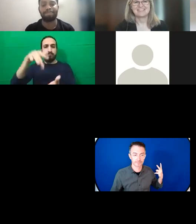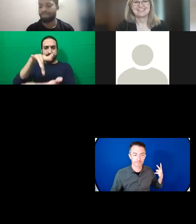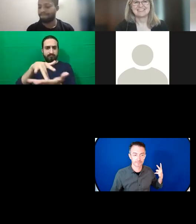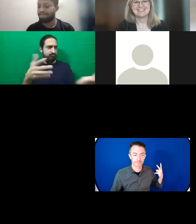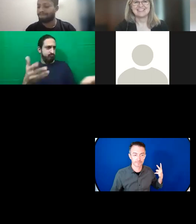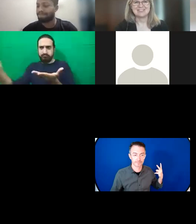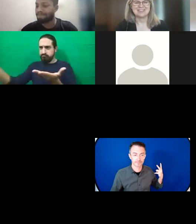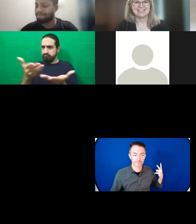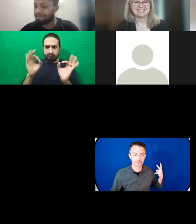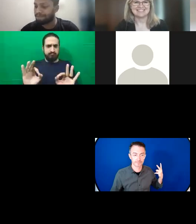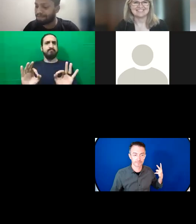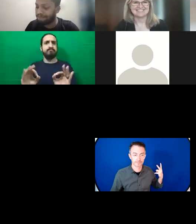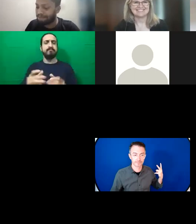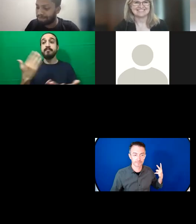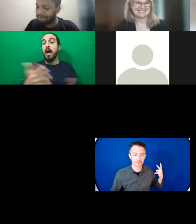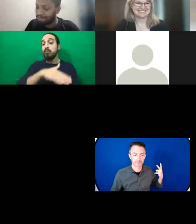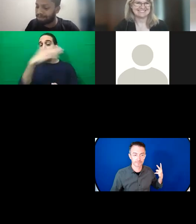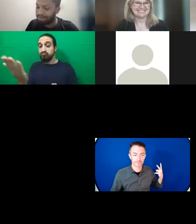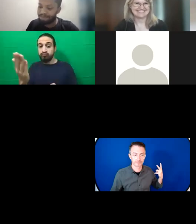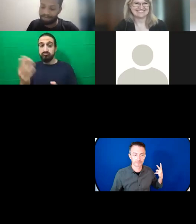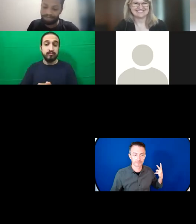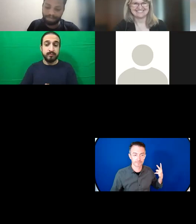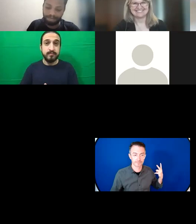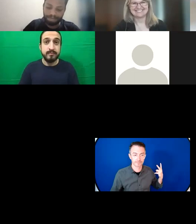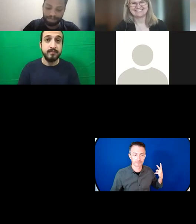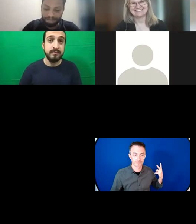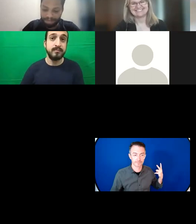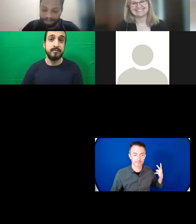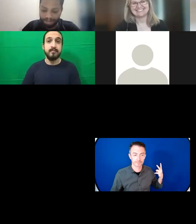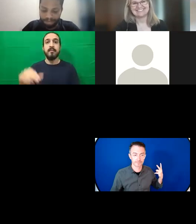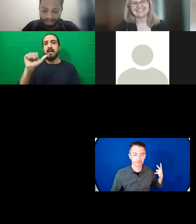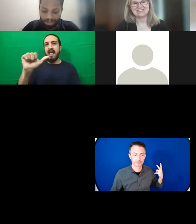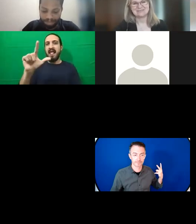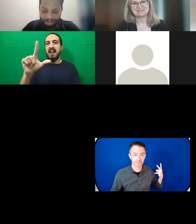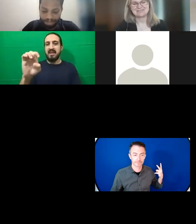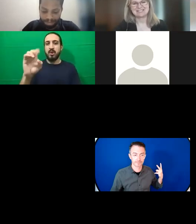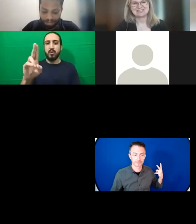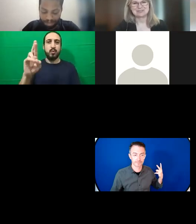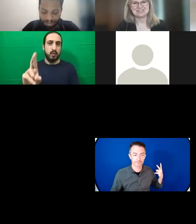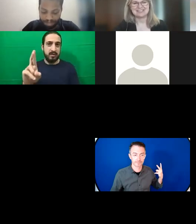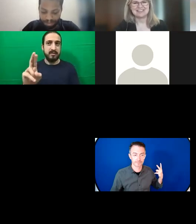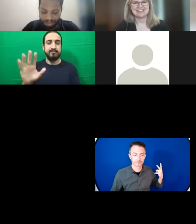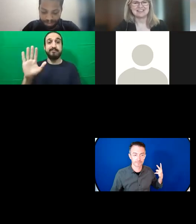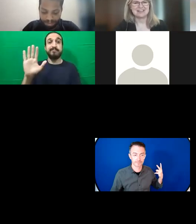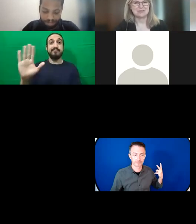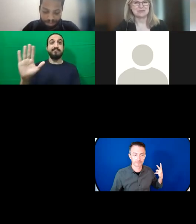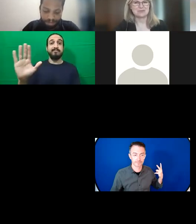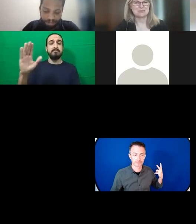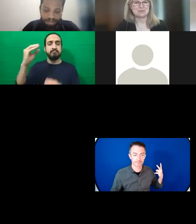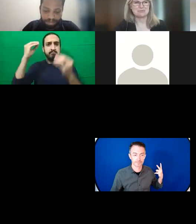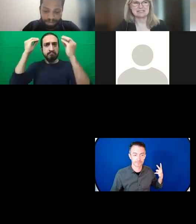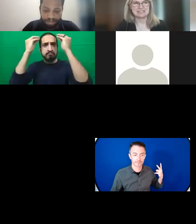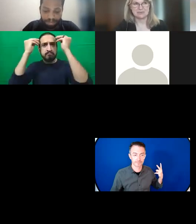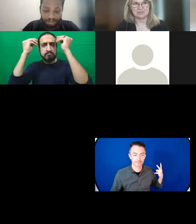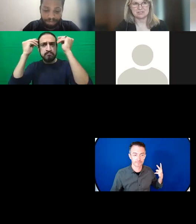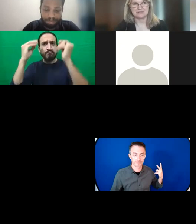flirt and words and sort of action points for us I think the